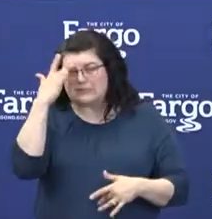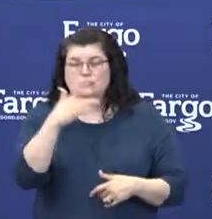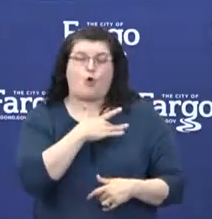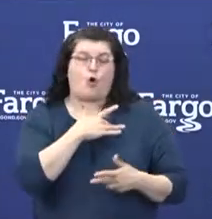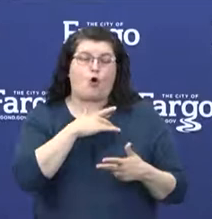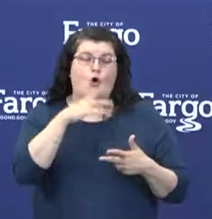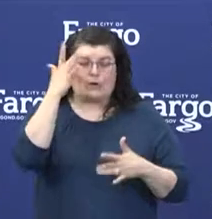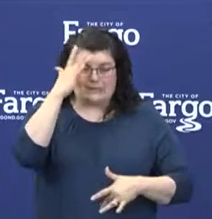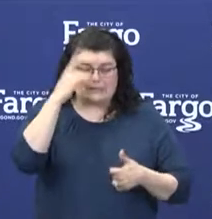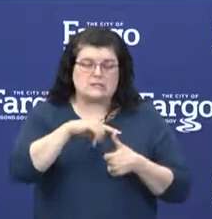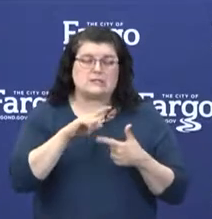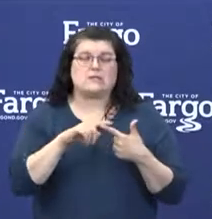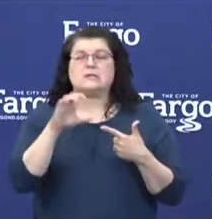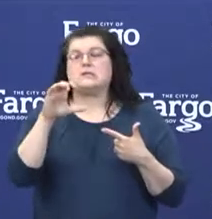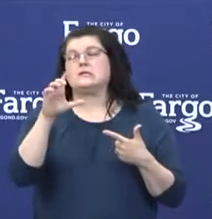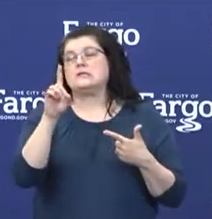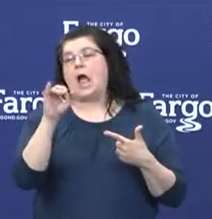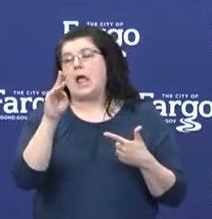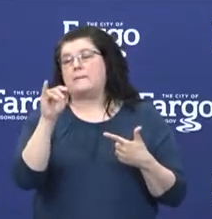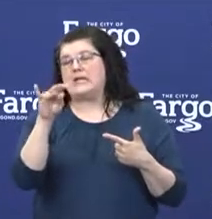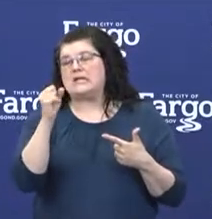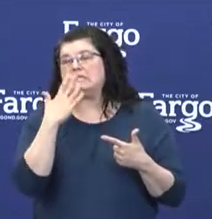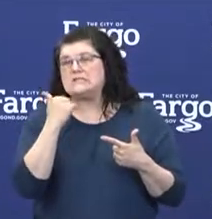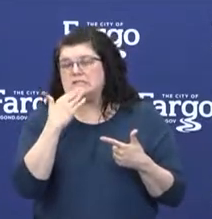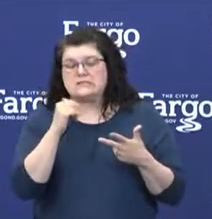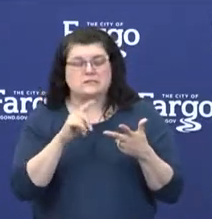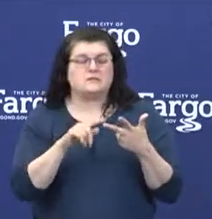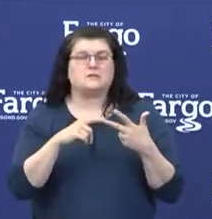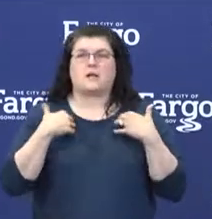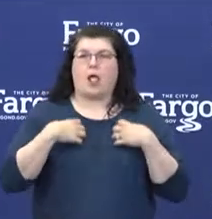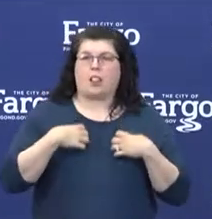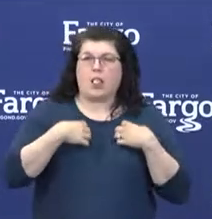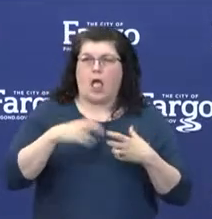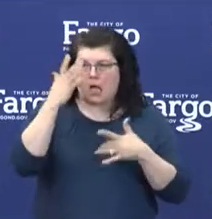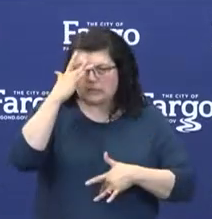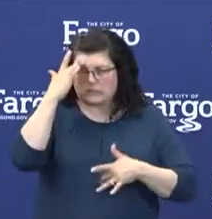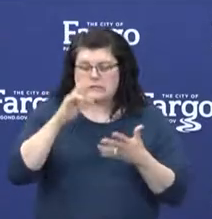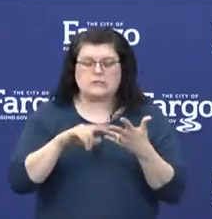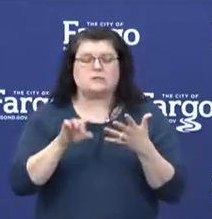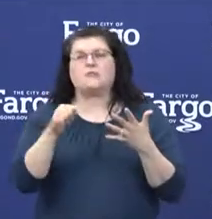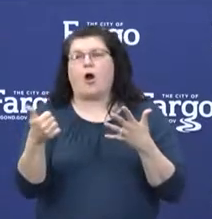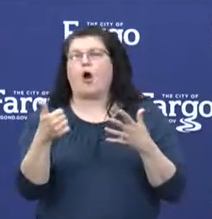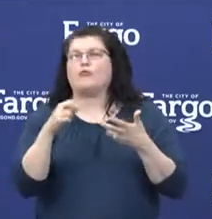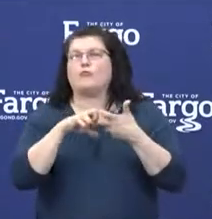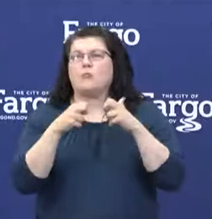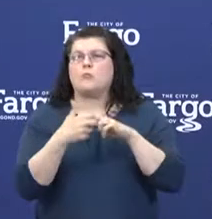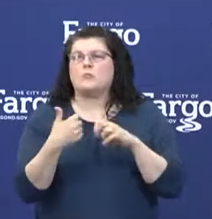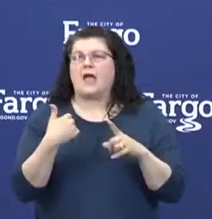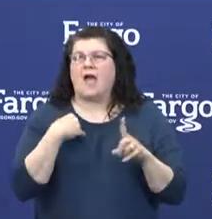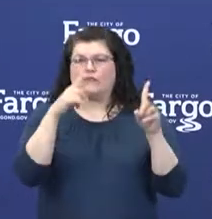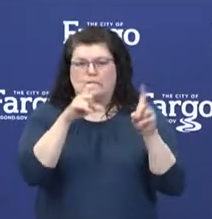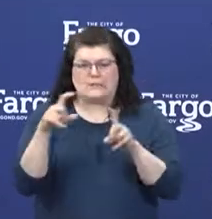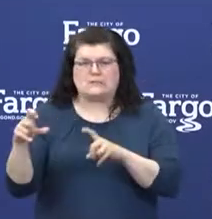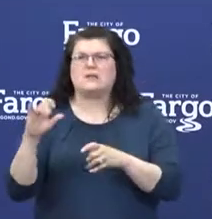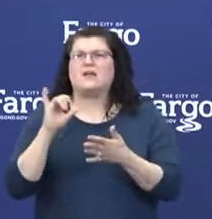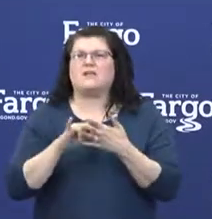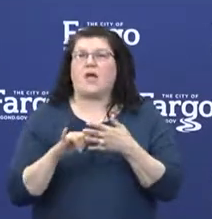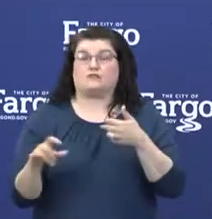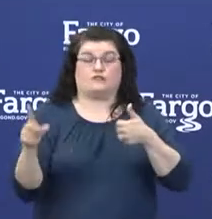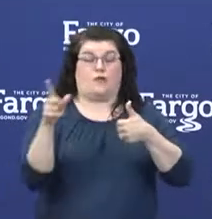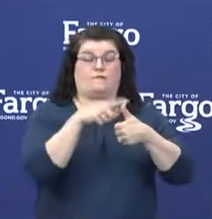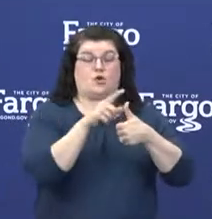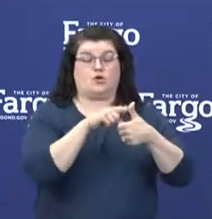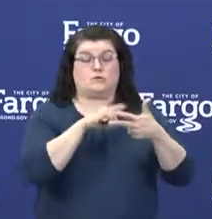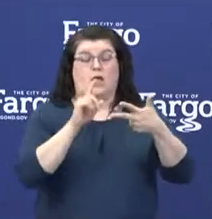lung disease, other surveillance testing and screening testing. And it's really that first and third wave that we